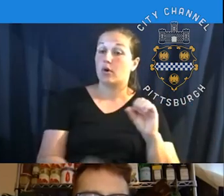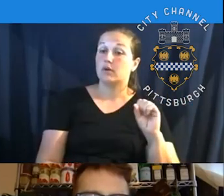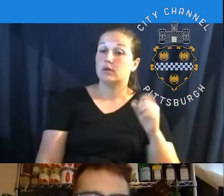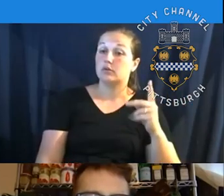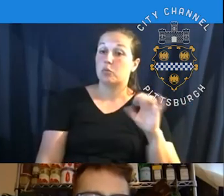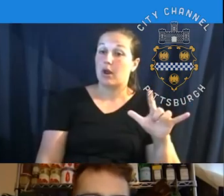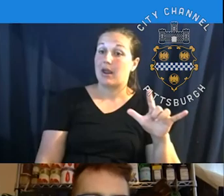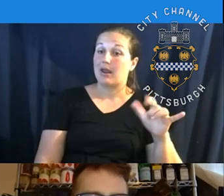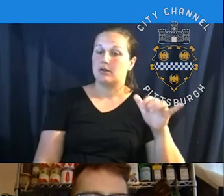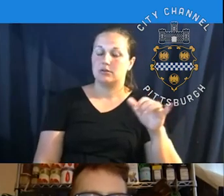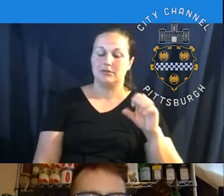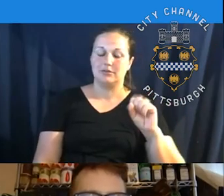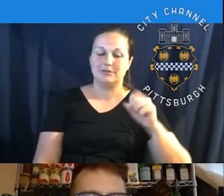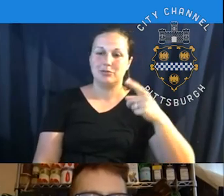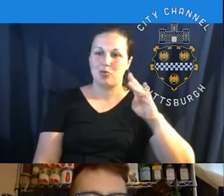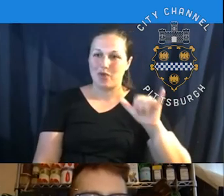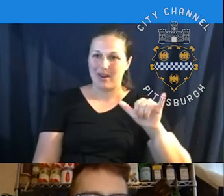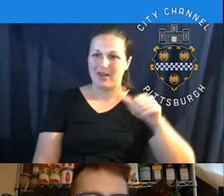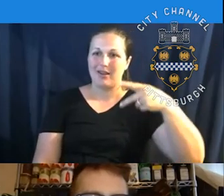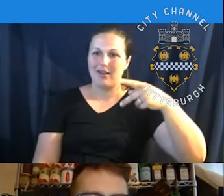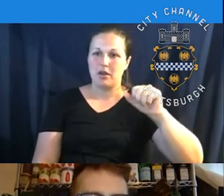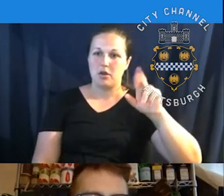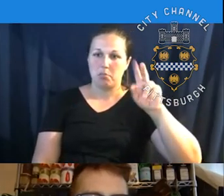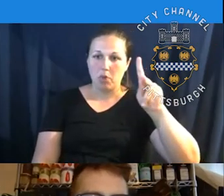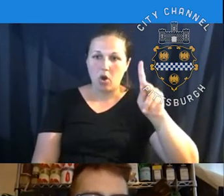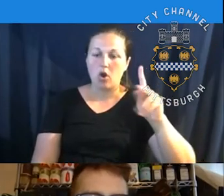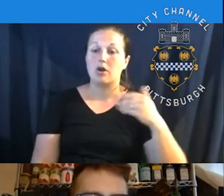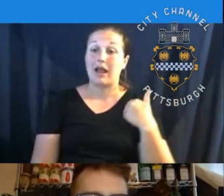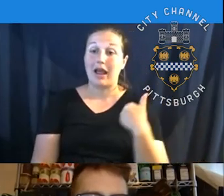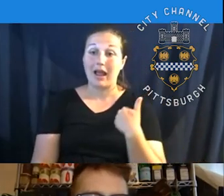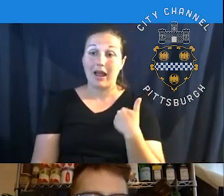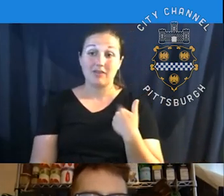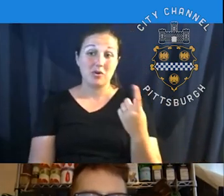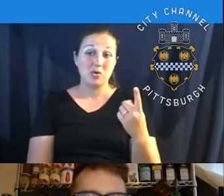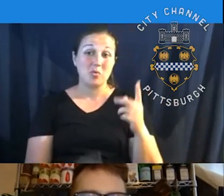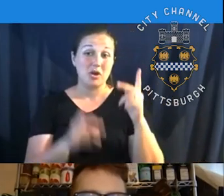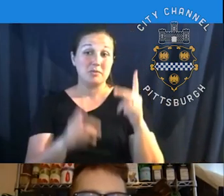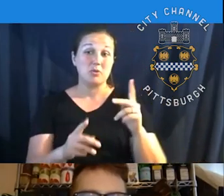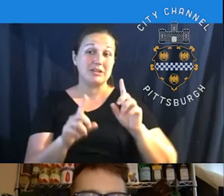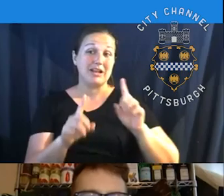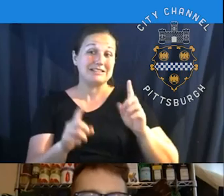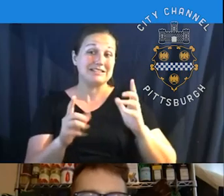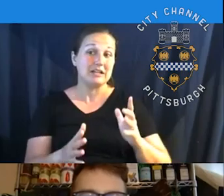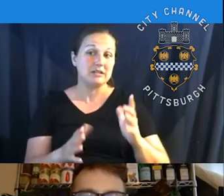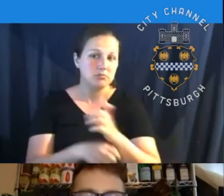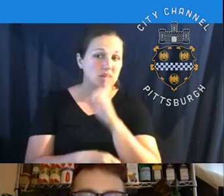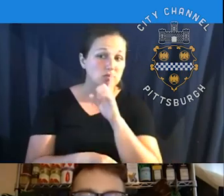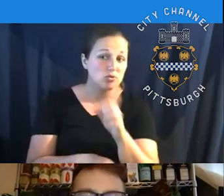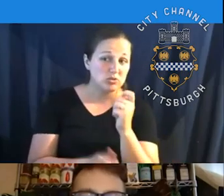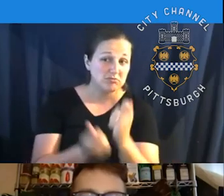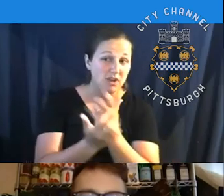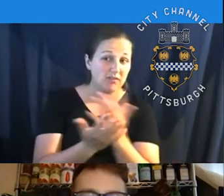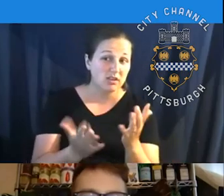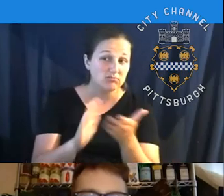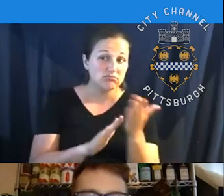we'll have an attendant person kind of in and out of that space, uh, more or less to make sure things are moving or